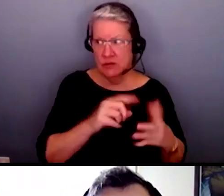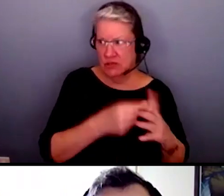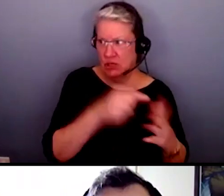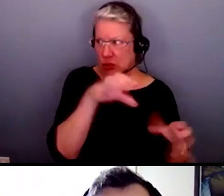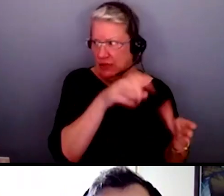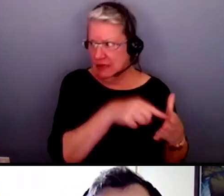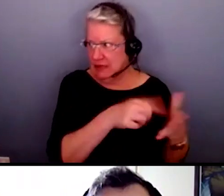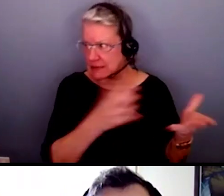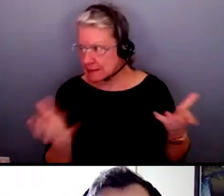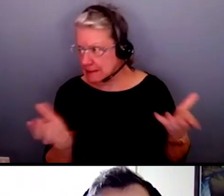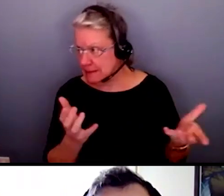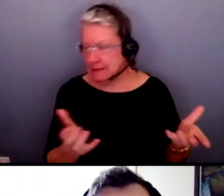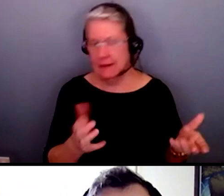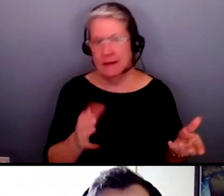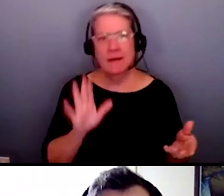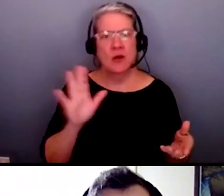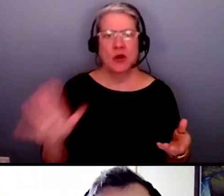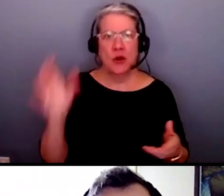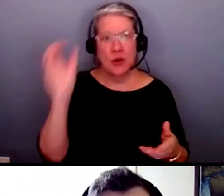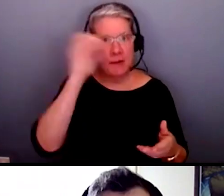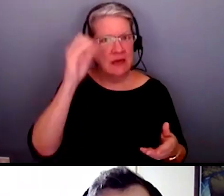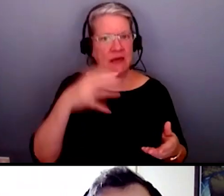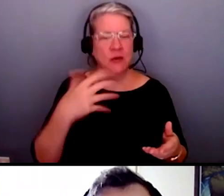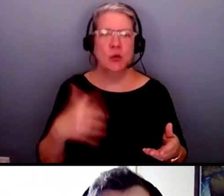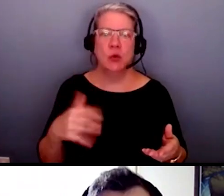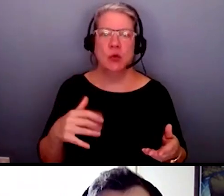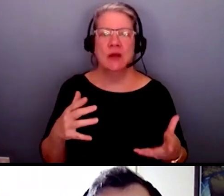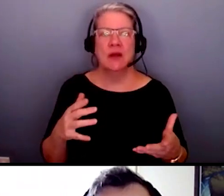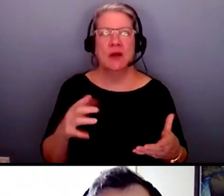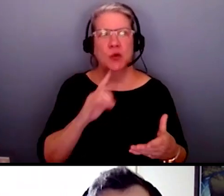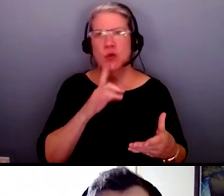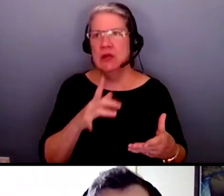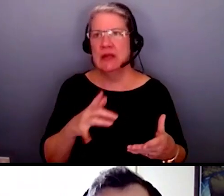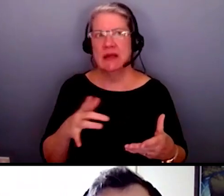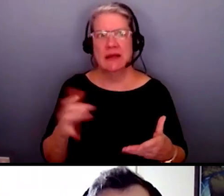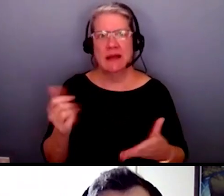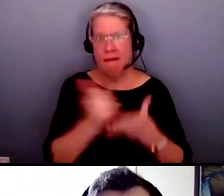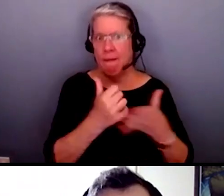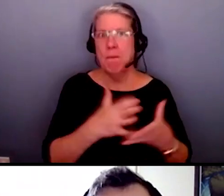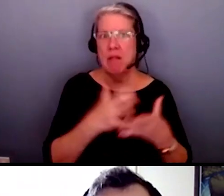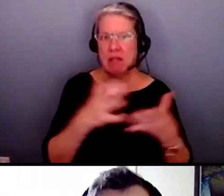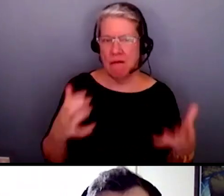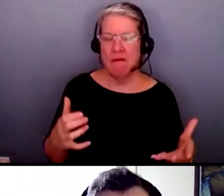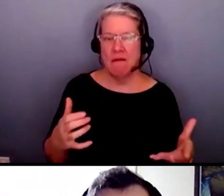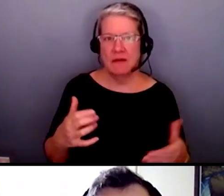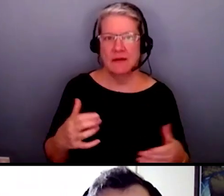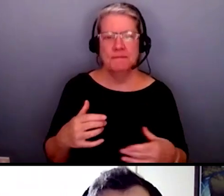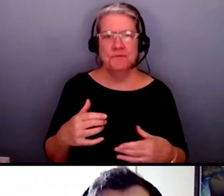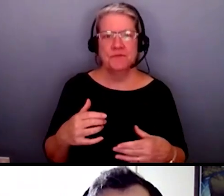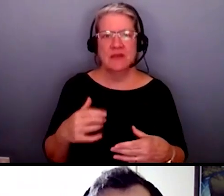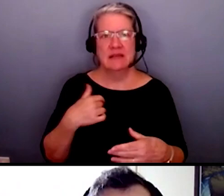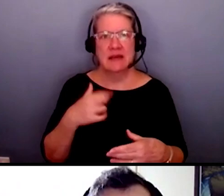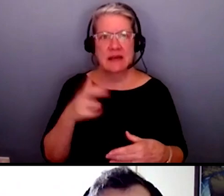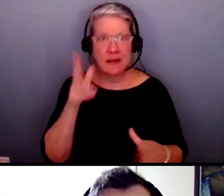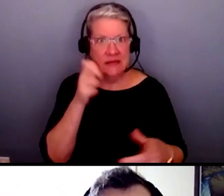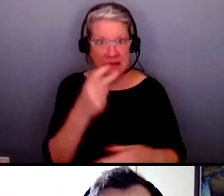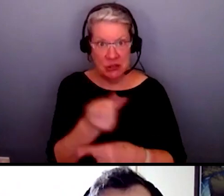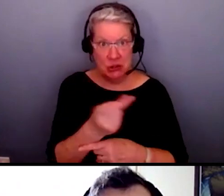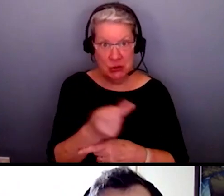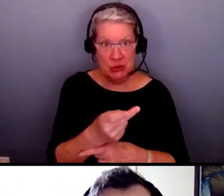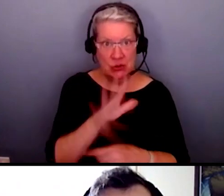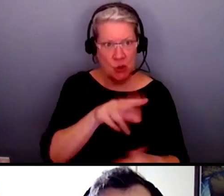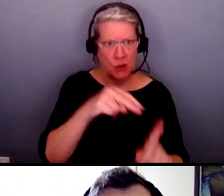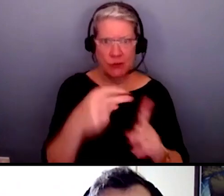um her voice and her opinions go a long way i mean it's it's it's like i'm listening to both of you give a